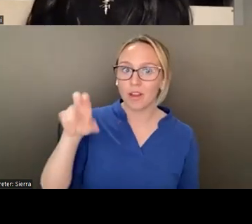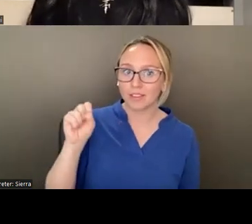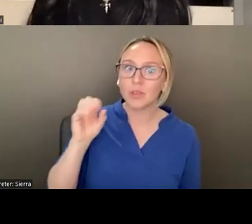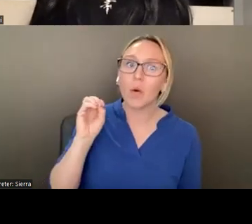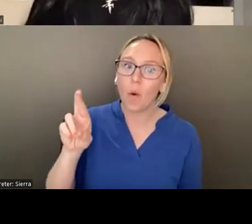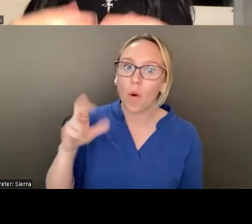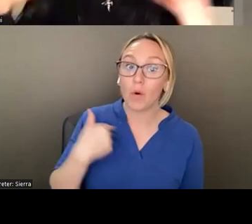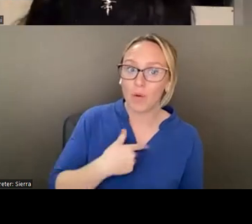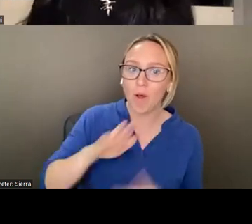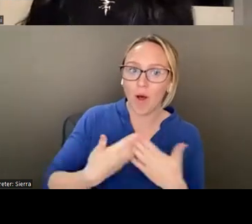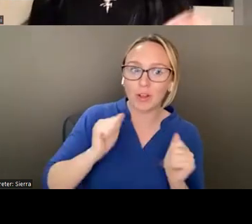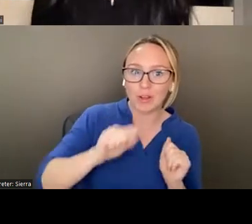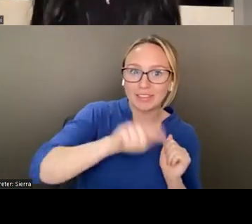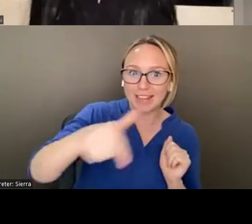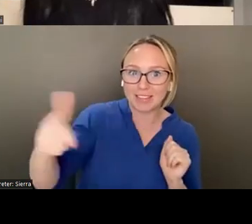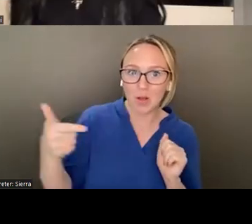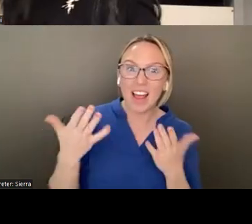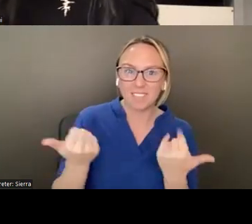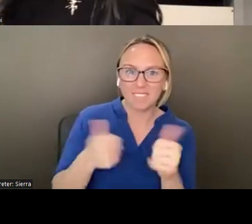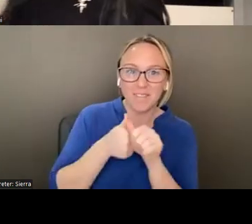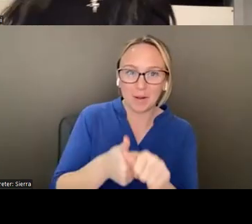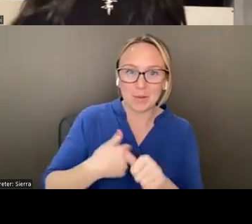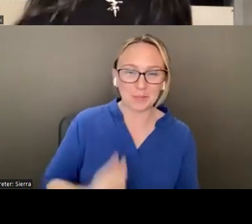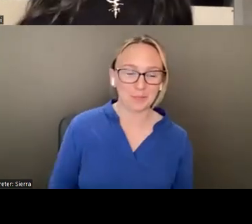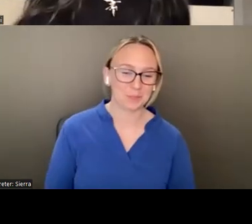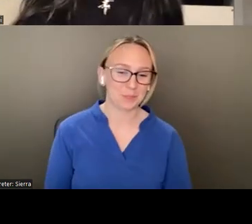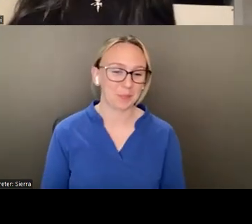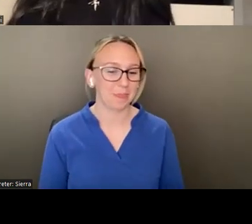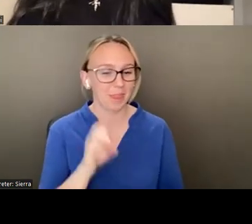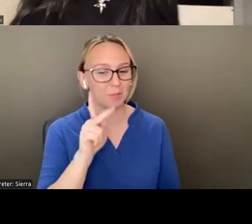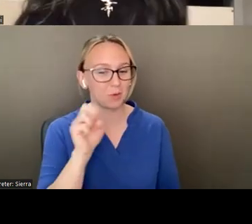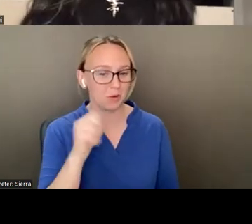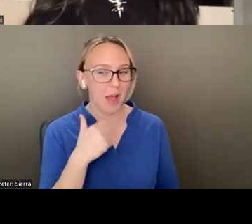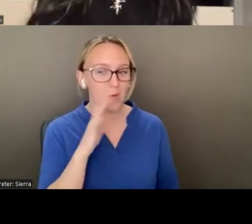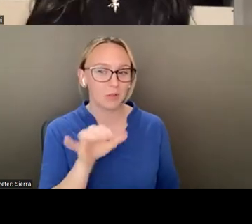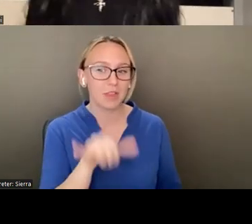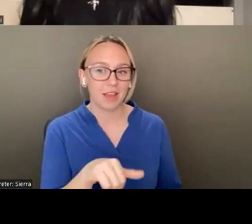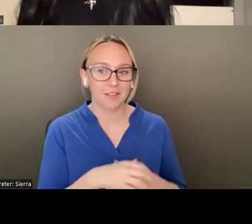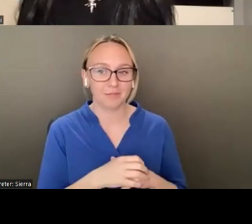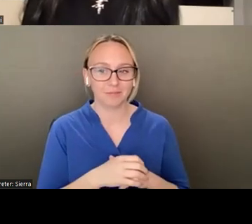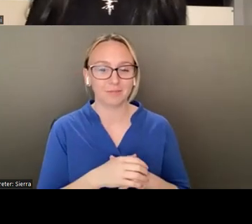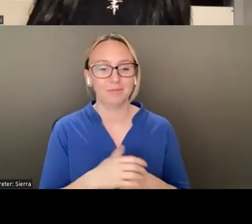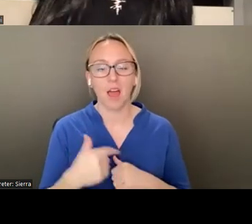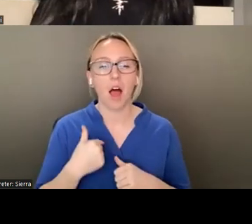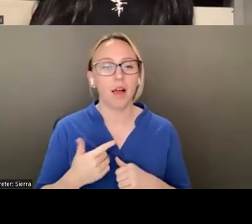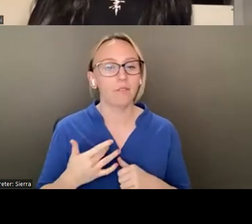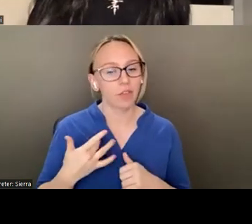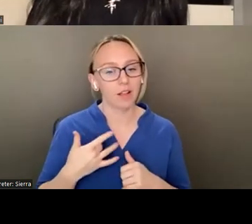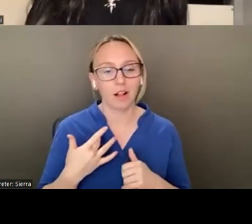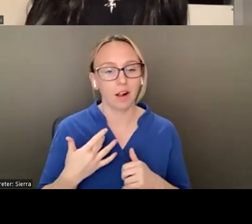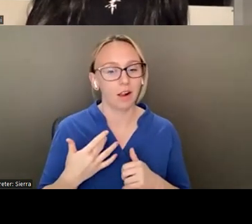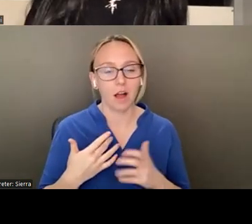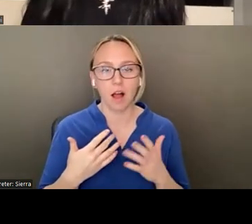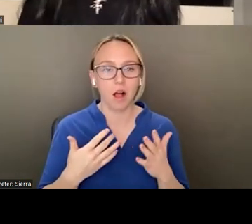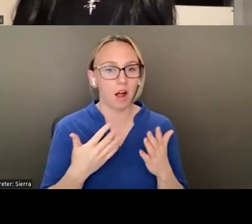following along. I would do that. I'm I am riding the train that is whatever